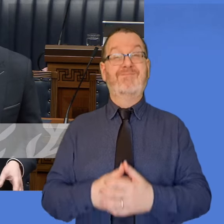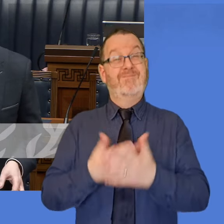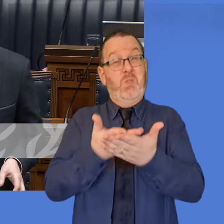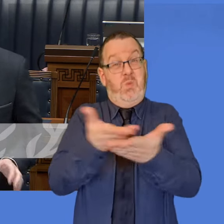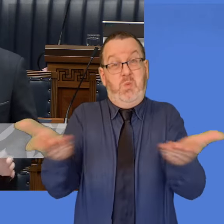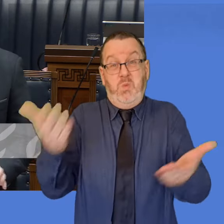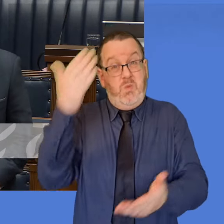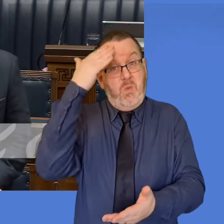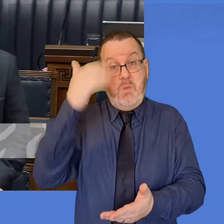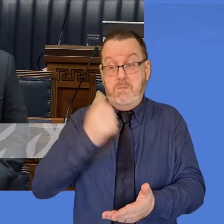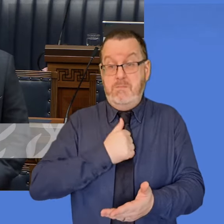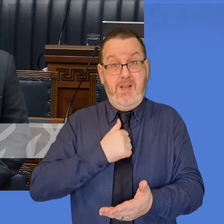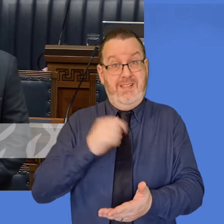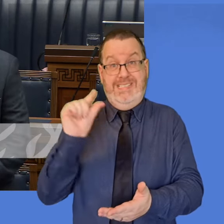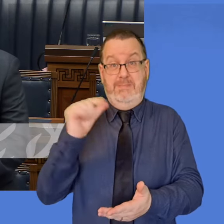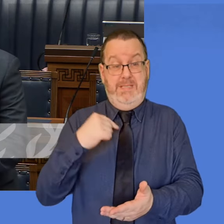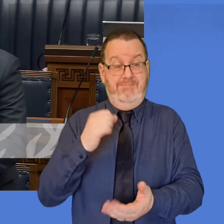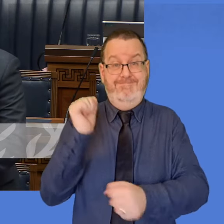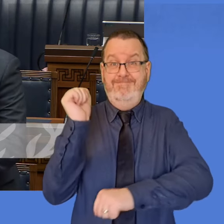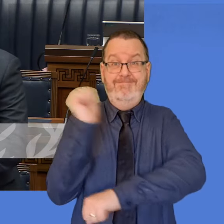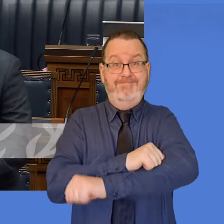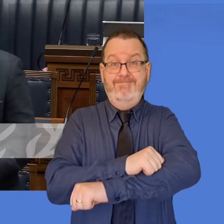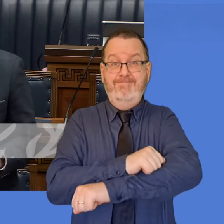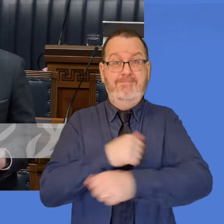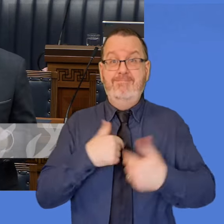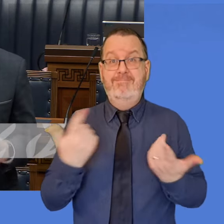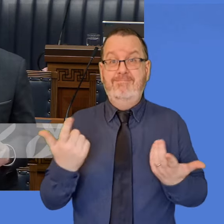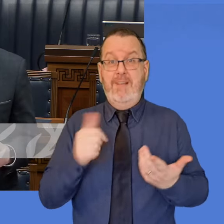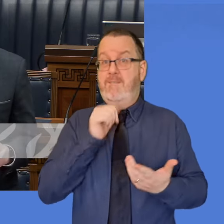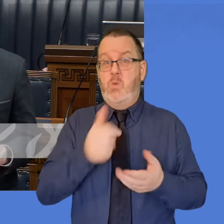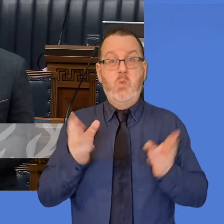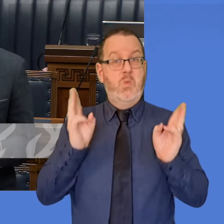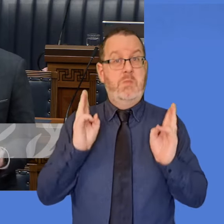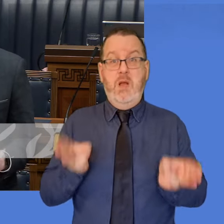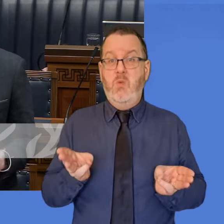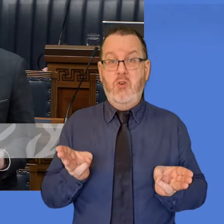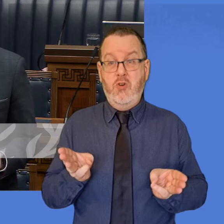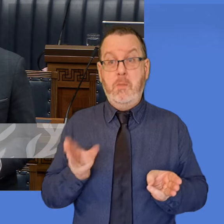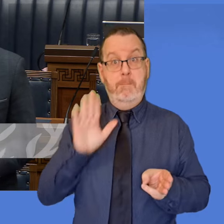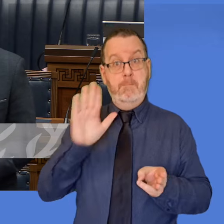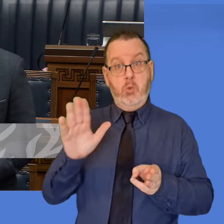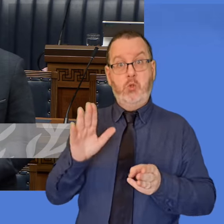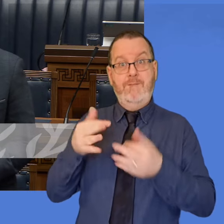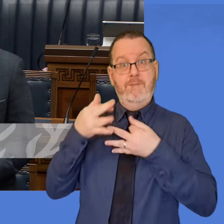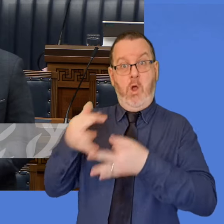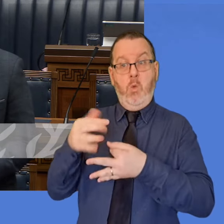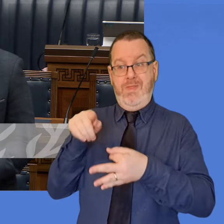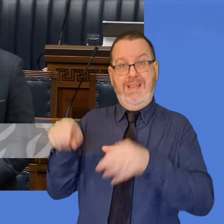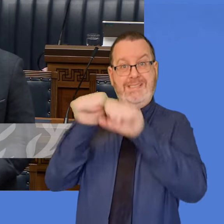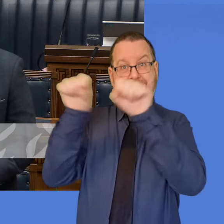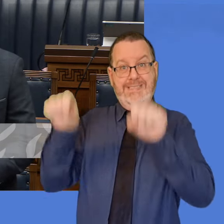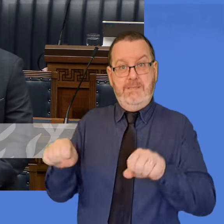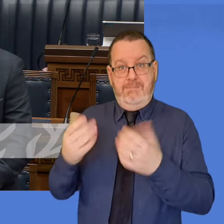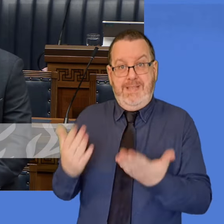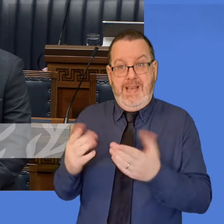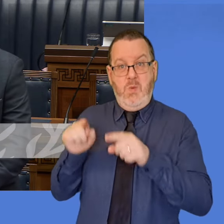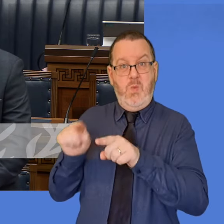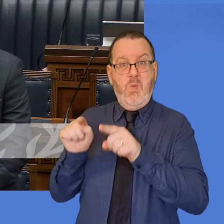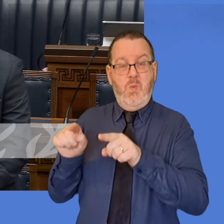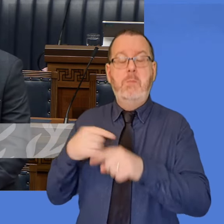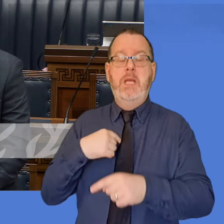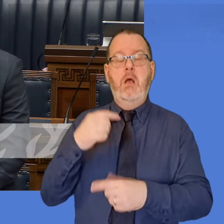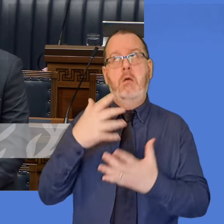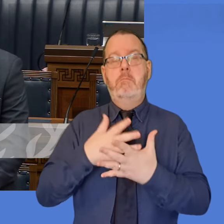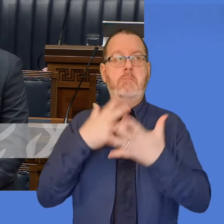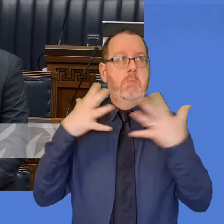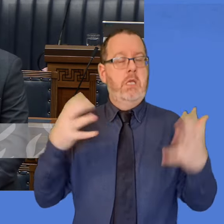that my hands are tied in many ways here, so far as I can only operate within the scheme that is currently available. I have huge sympathy